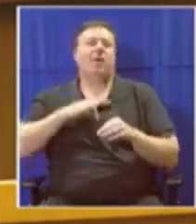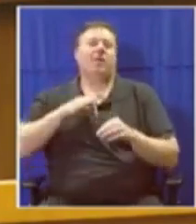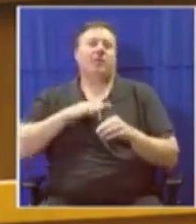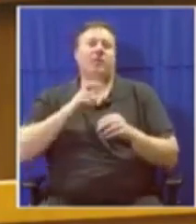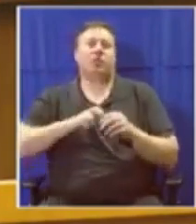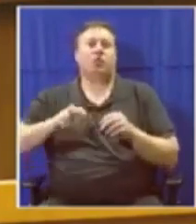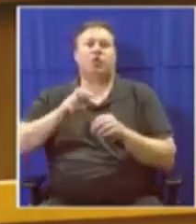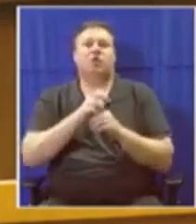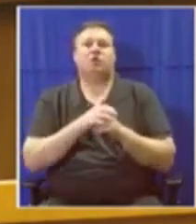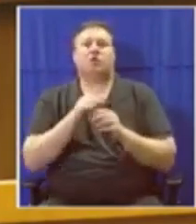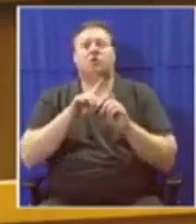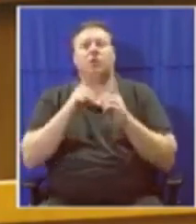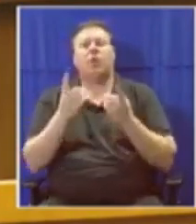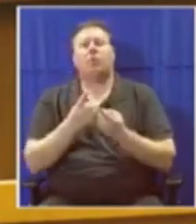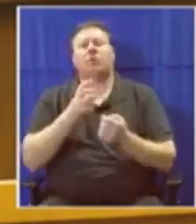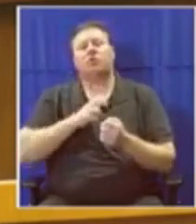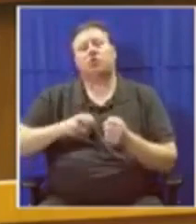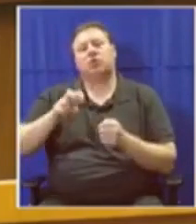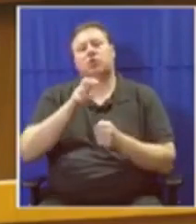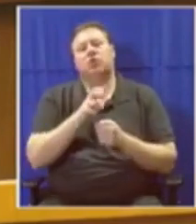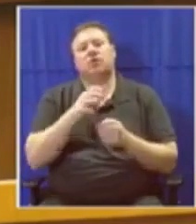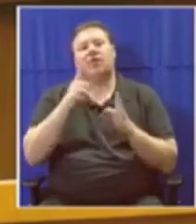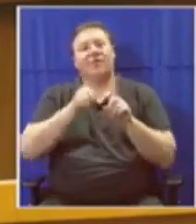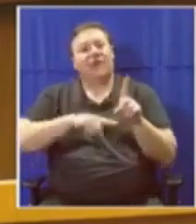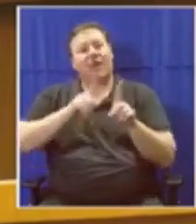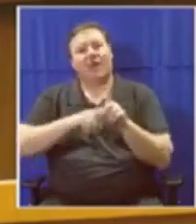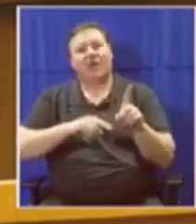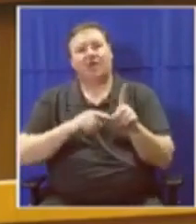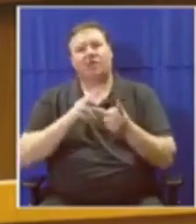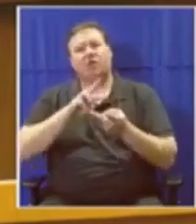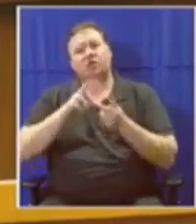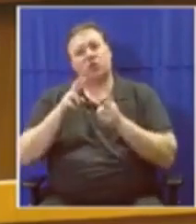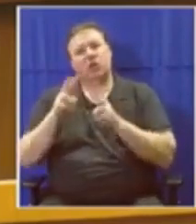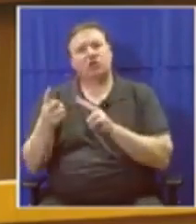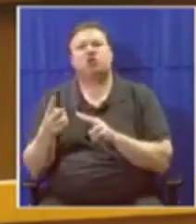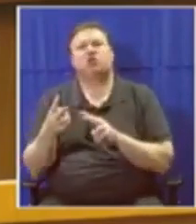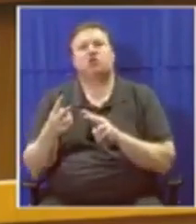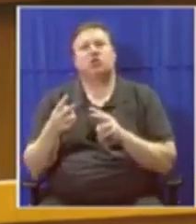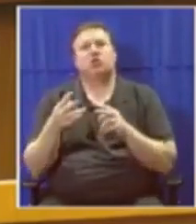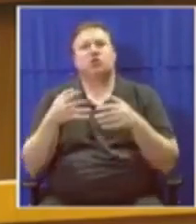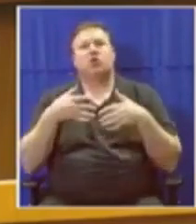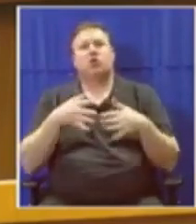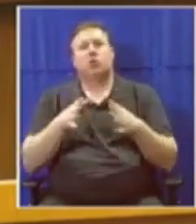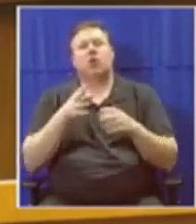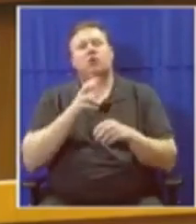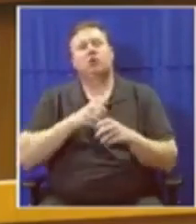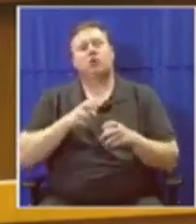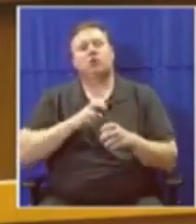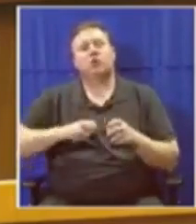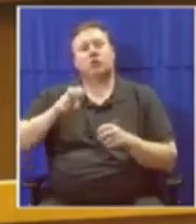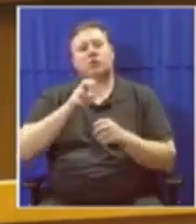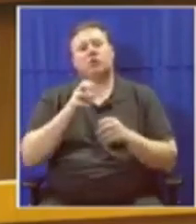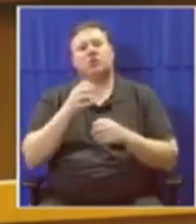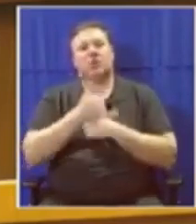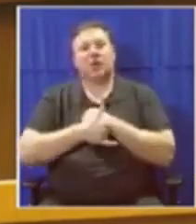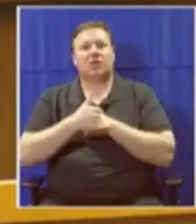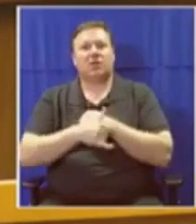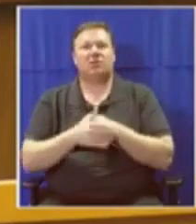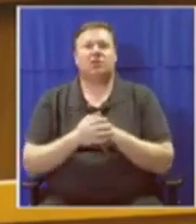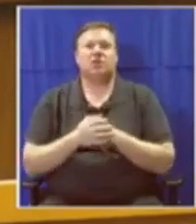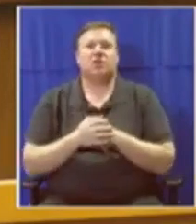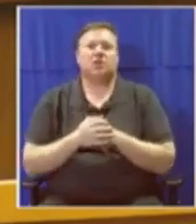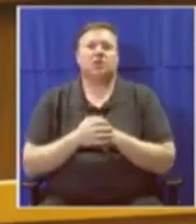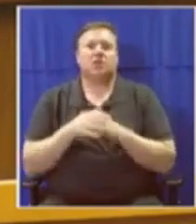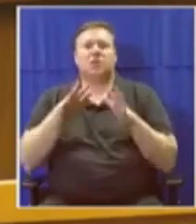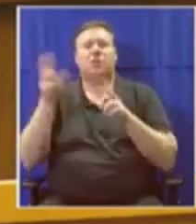The Department of Tourism has failed dramatically to change the nature of tourism in this country. Tourists still come to the